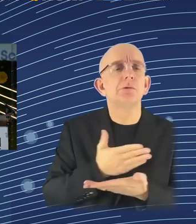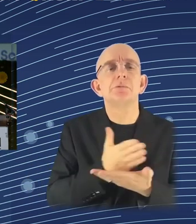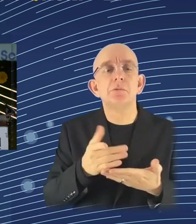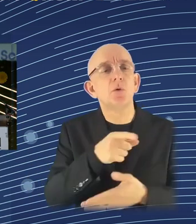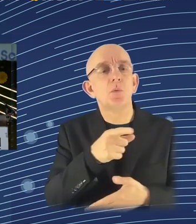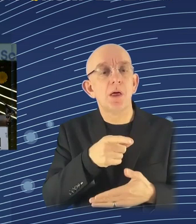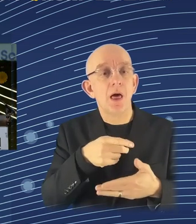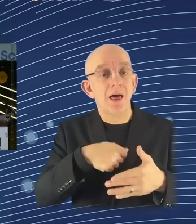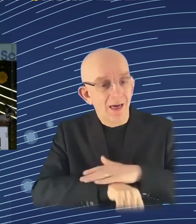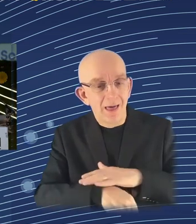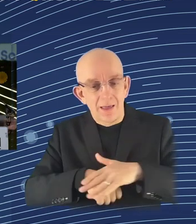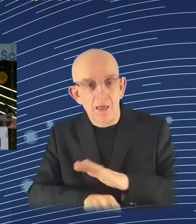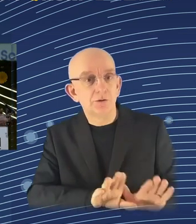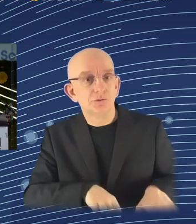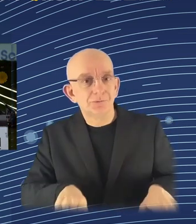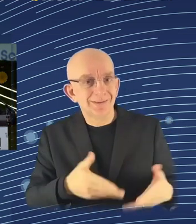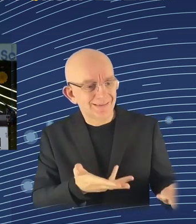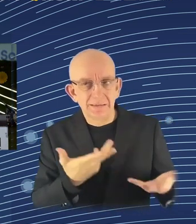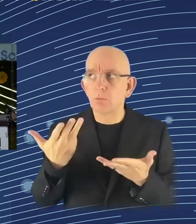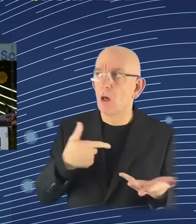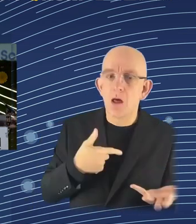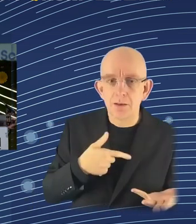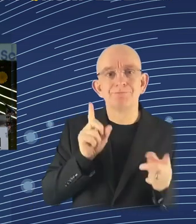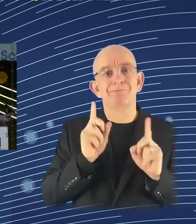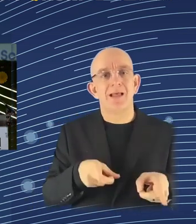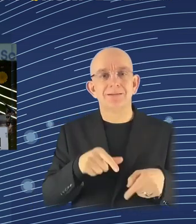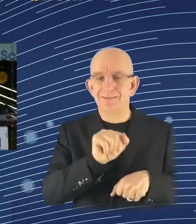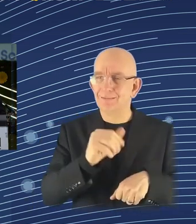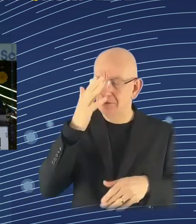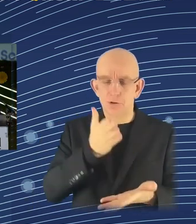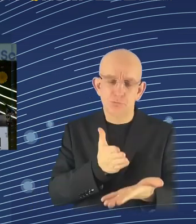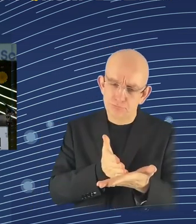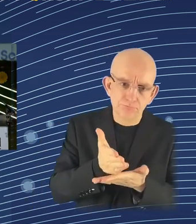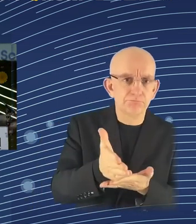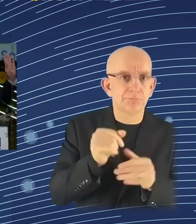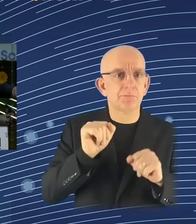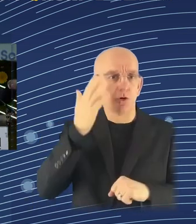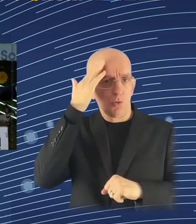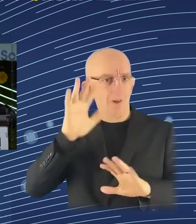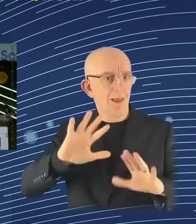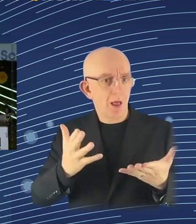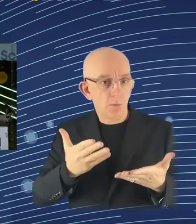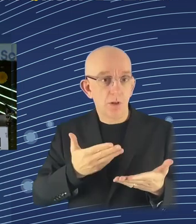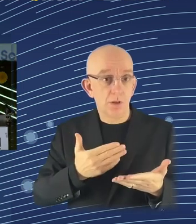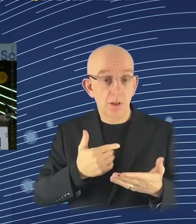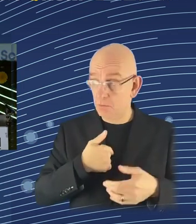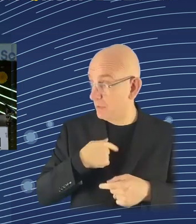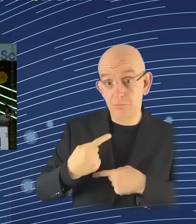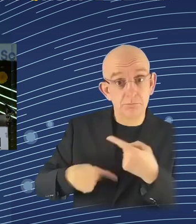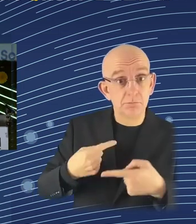Okay, am I still going on or shall I just... All right. No, sit down, sit down.